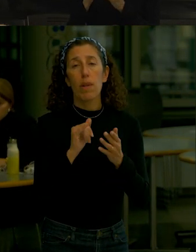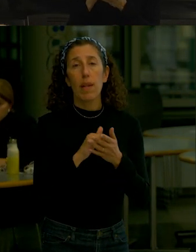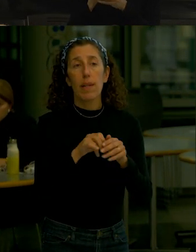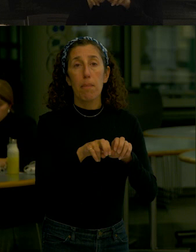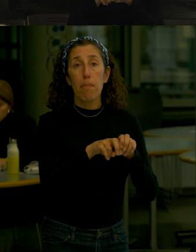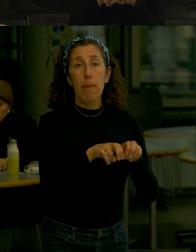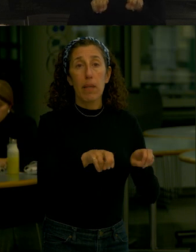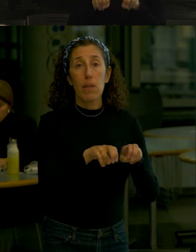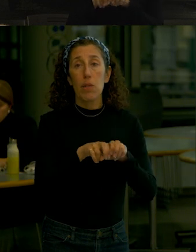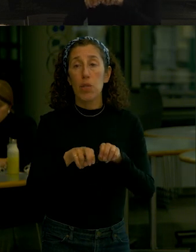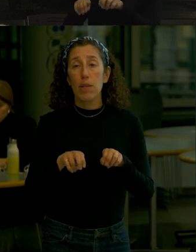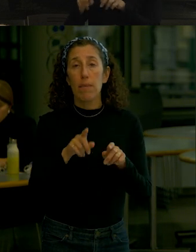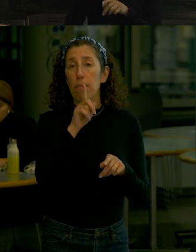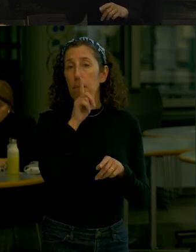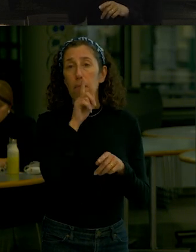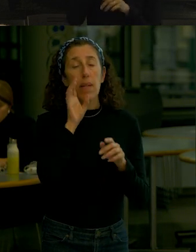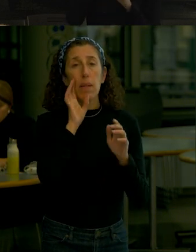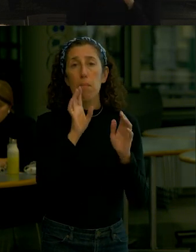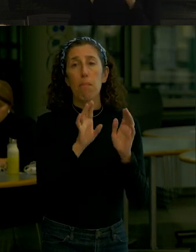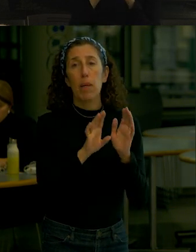benches were very welcomed by the community